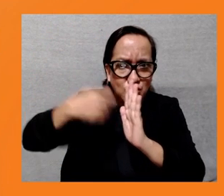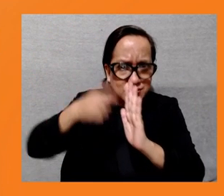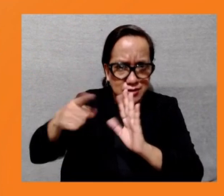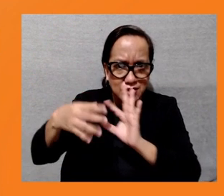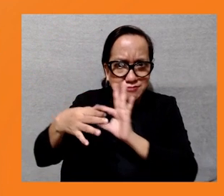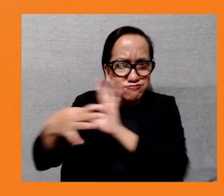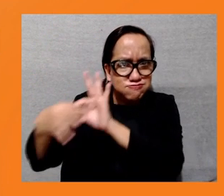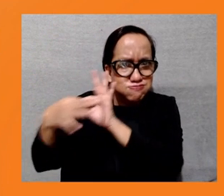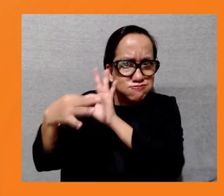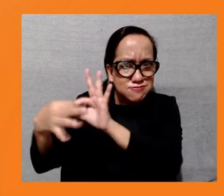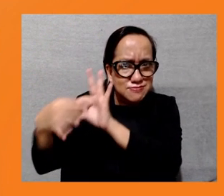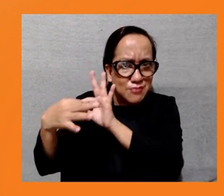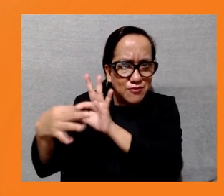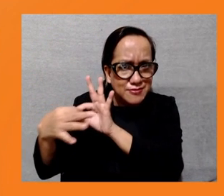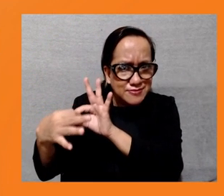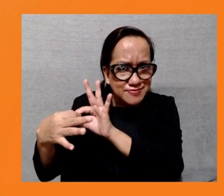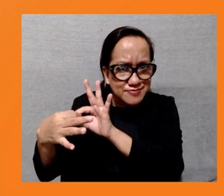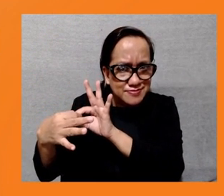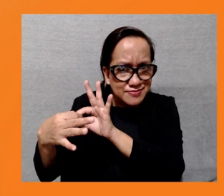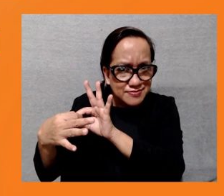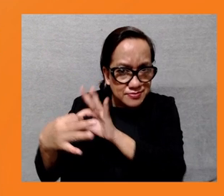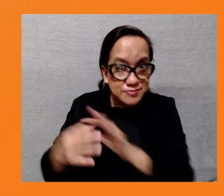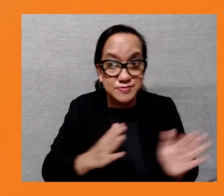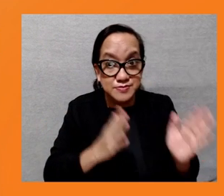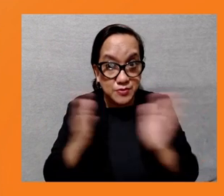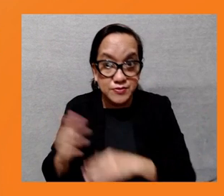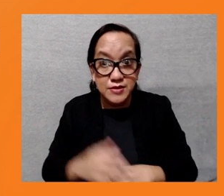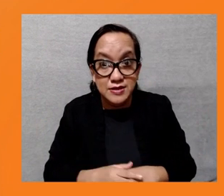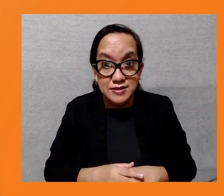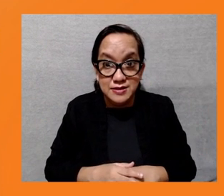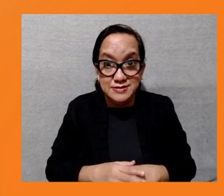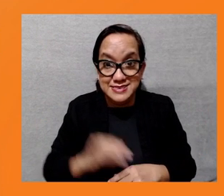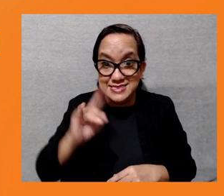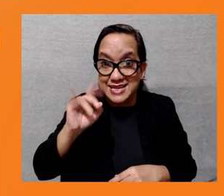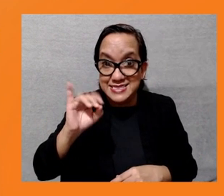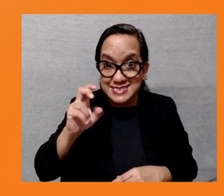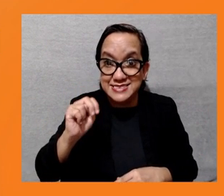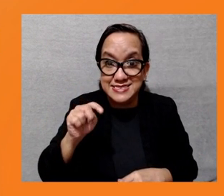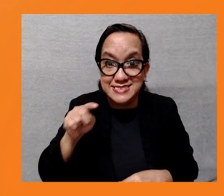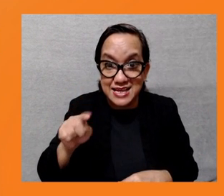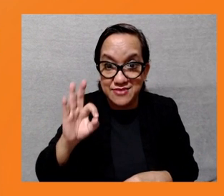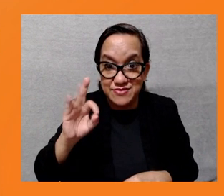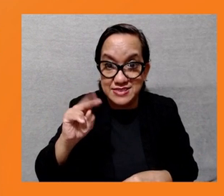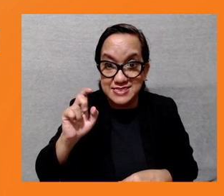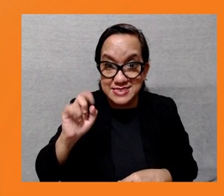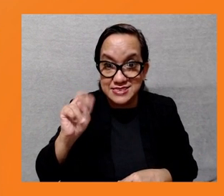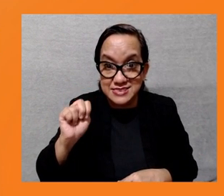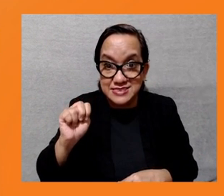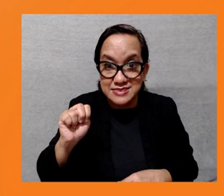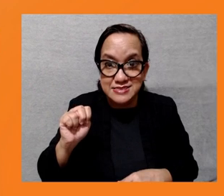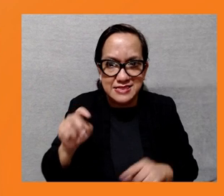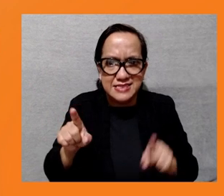dioxins and furans, this can be an issue with waste-to-energy, particularly older incinerators or